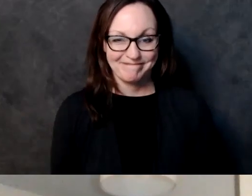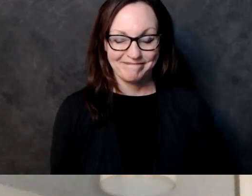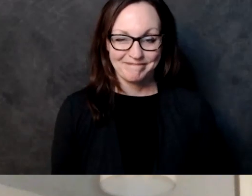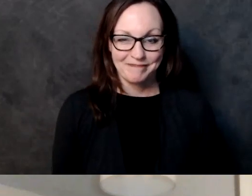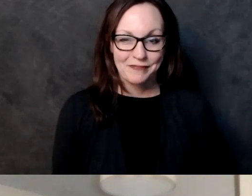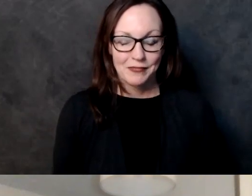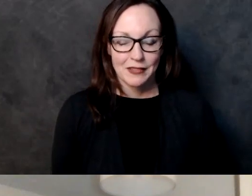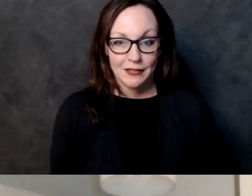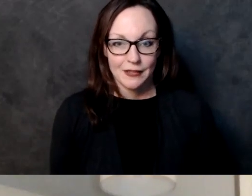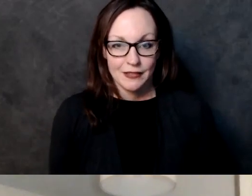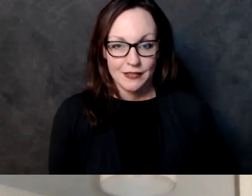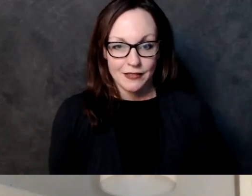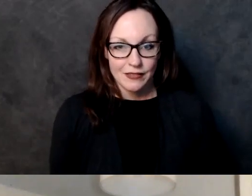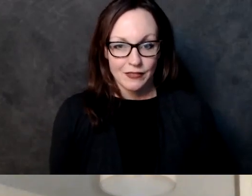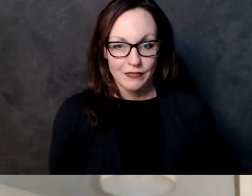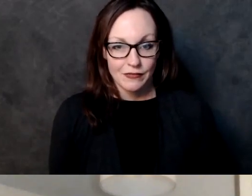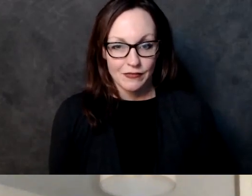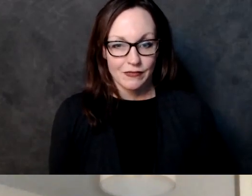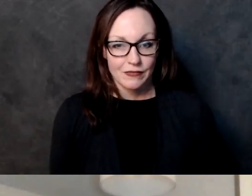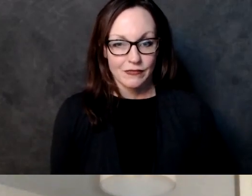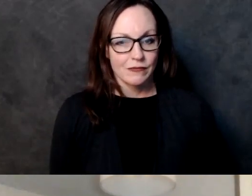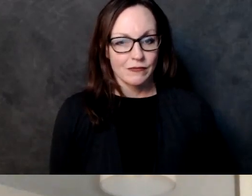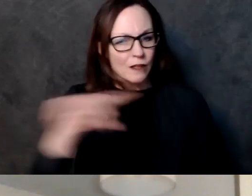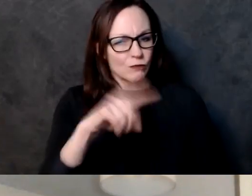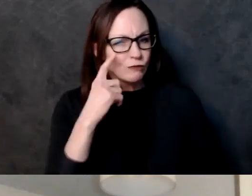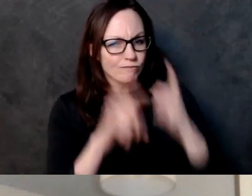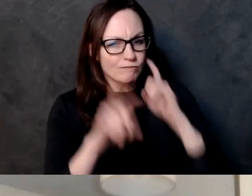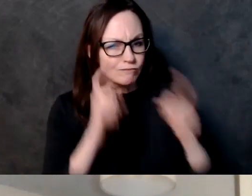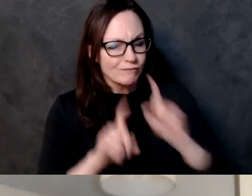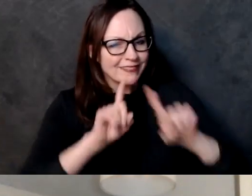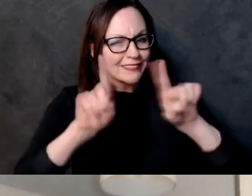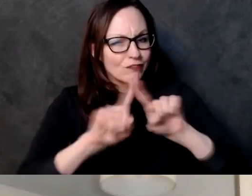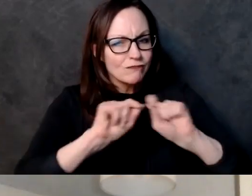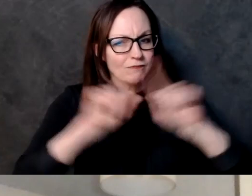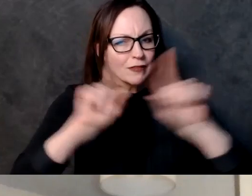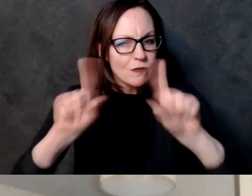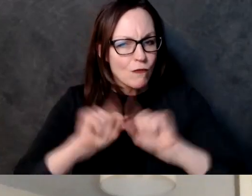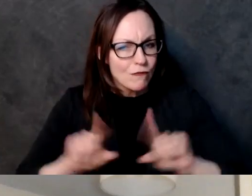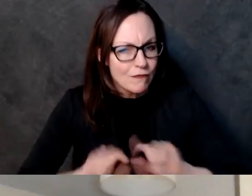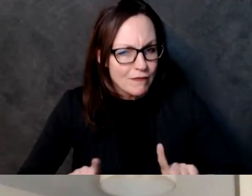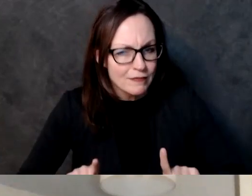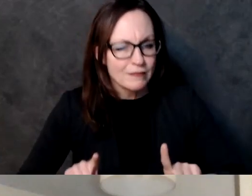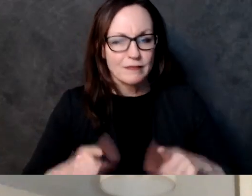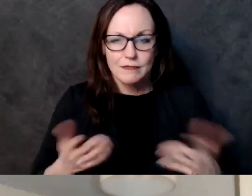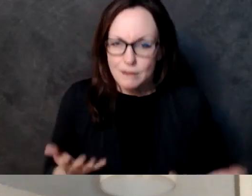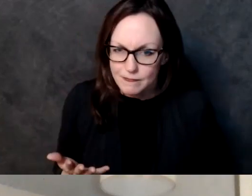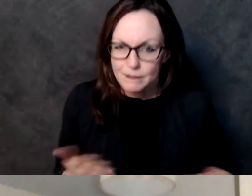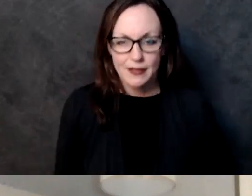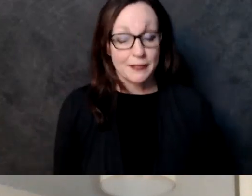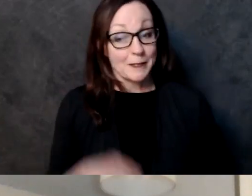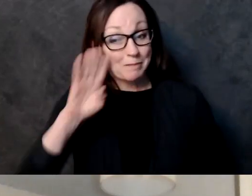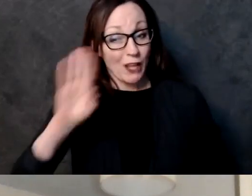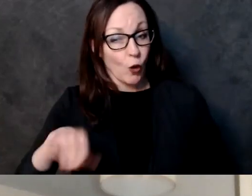um if you want uh we probably won't be able to get to them but if you want to add your email or direct message and email